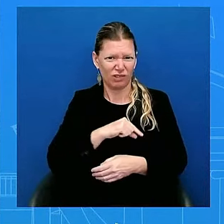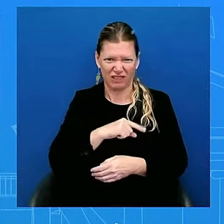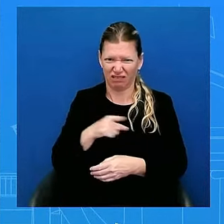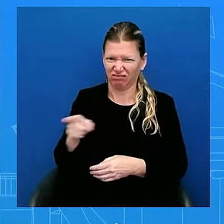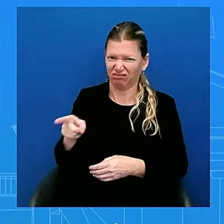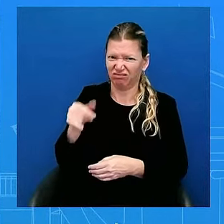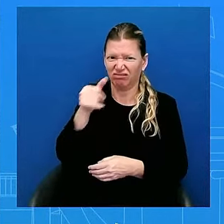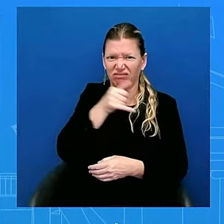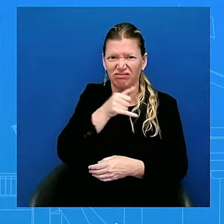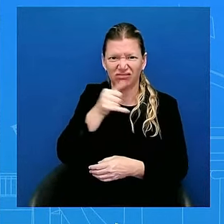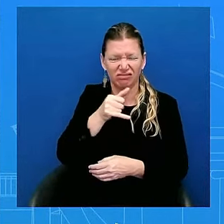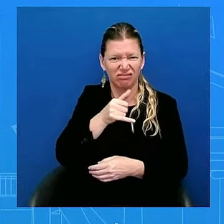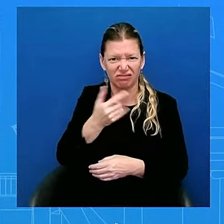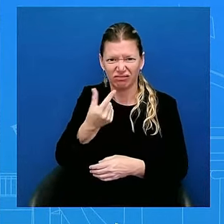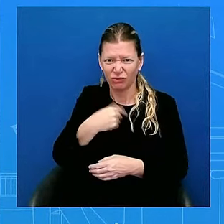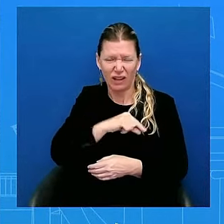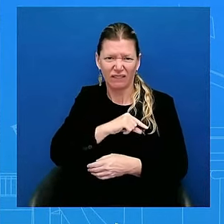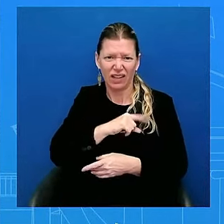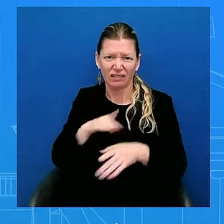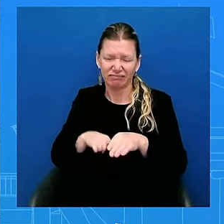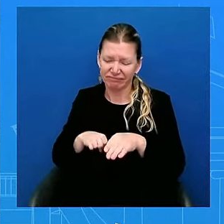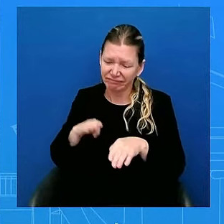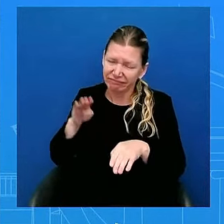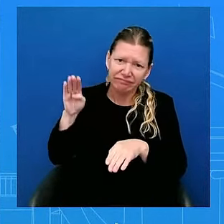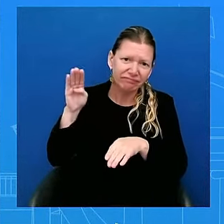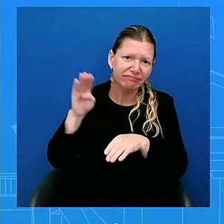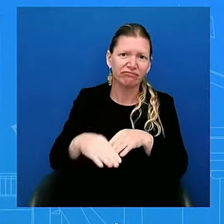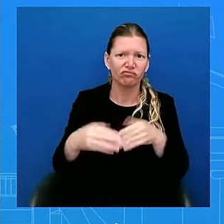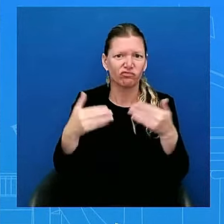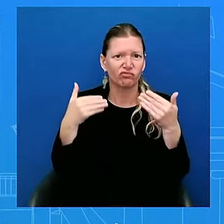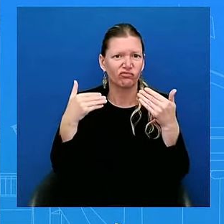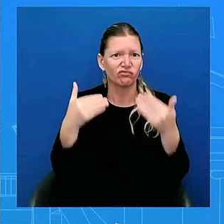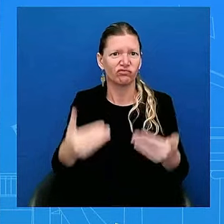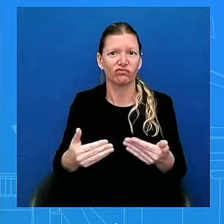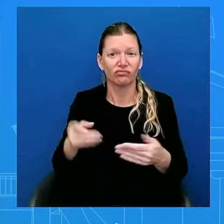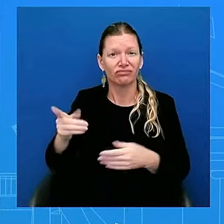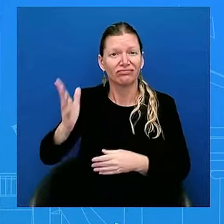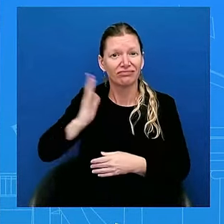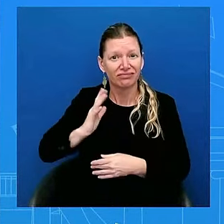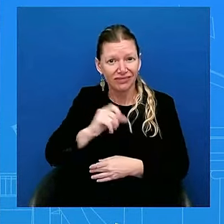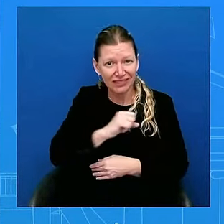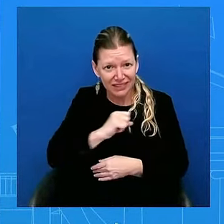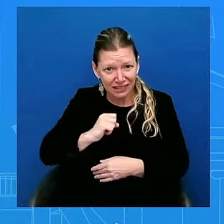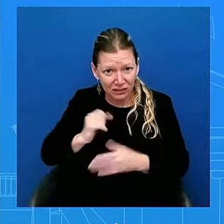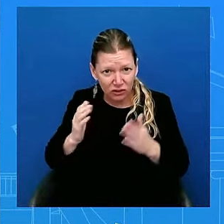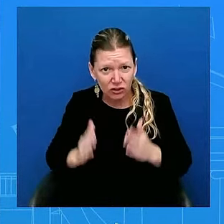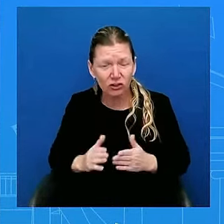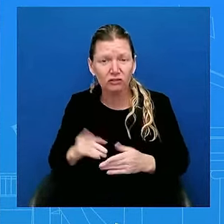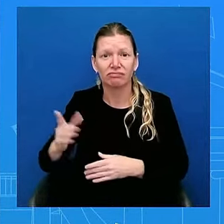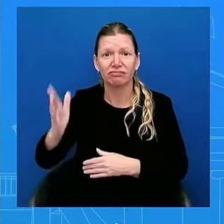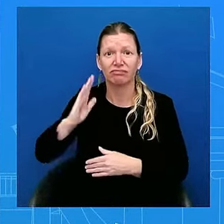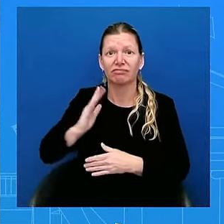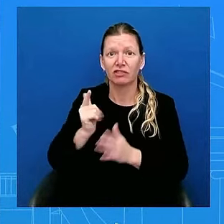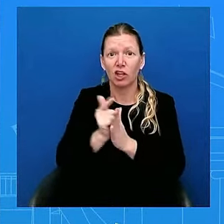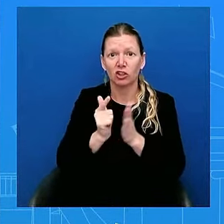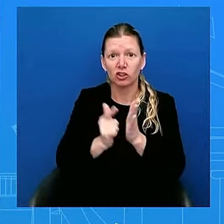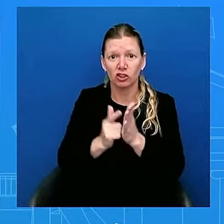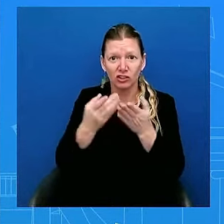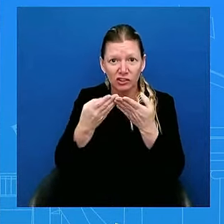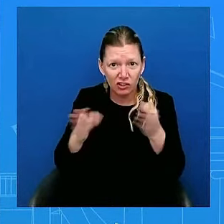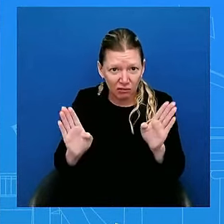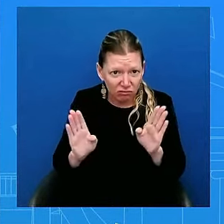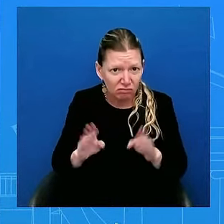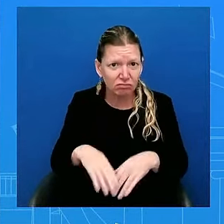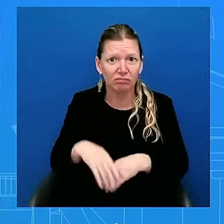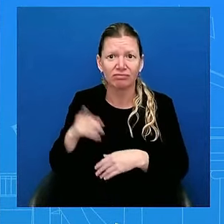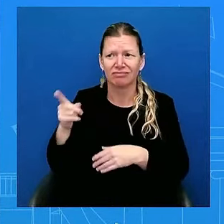Senator. She was an Attorney General. She's been a partner to this President, a critical partner, as I've said. I've listed out what we've been